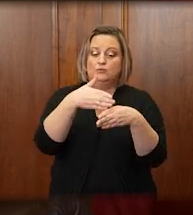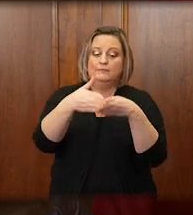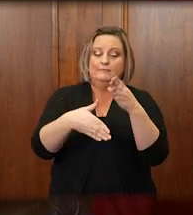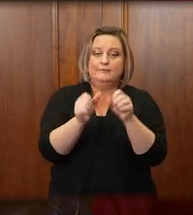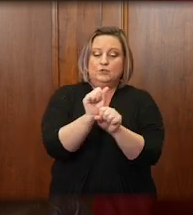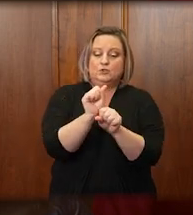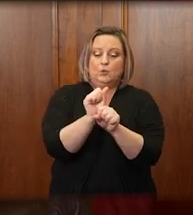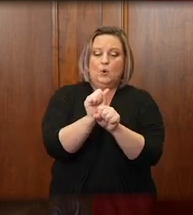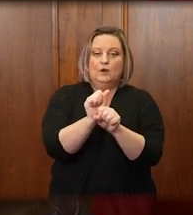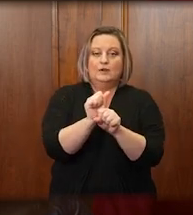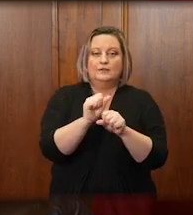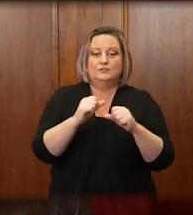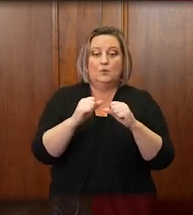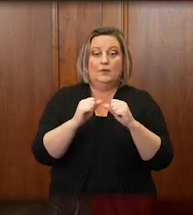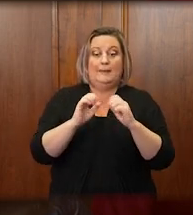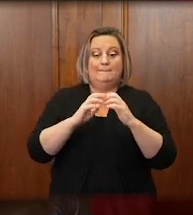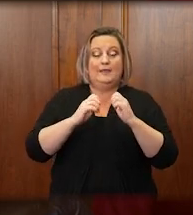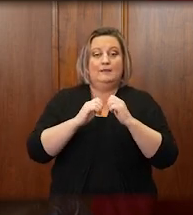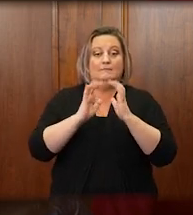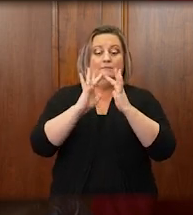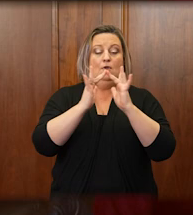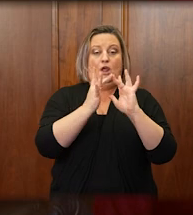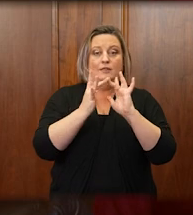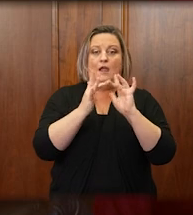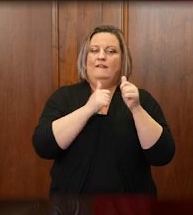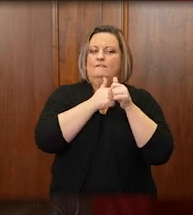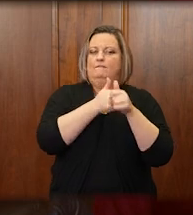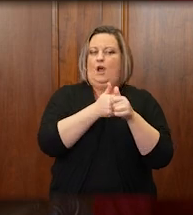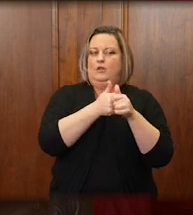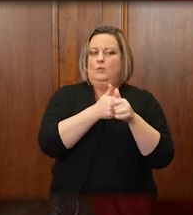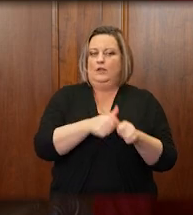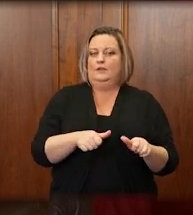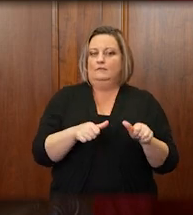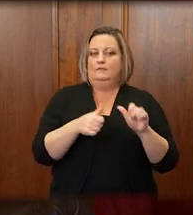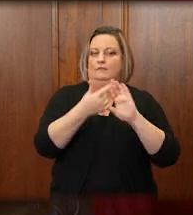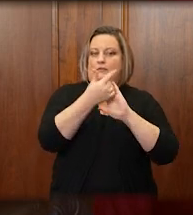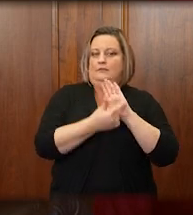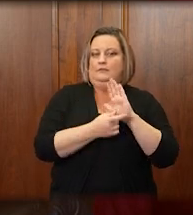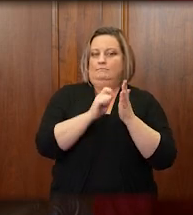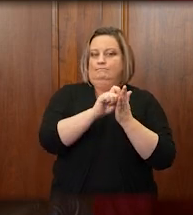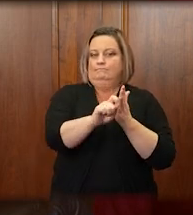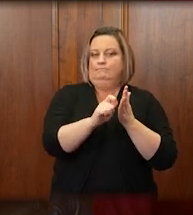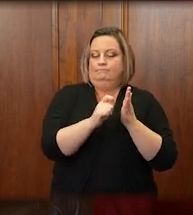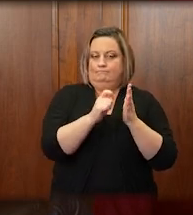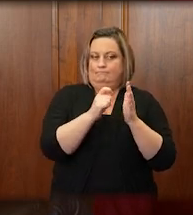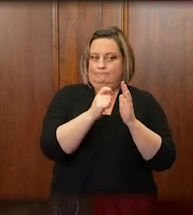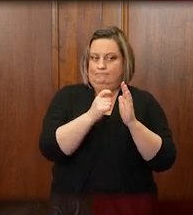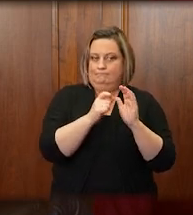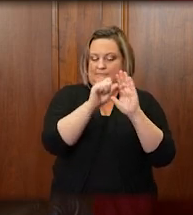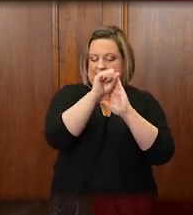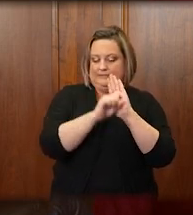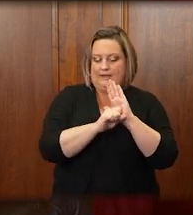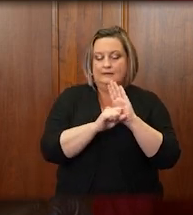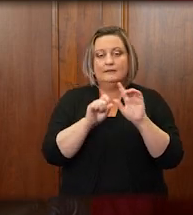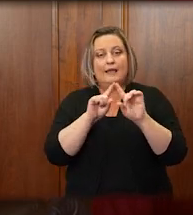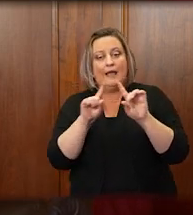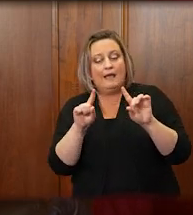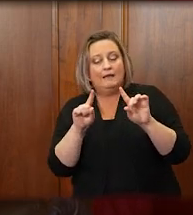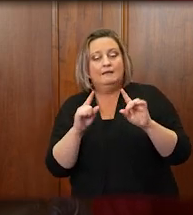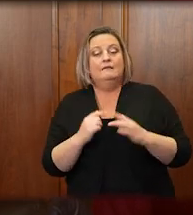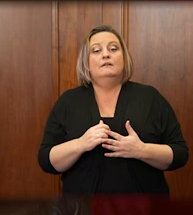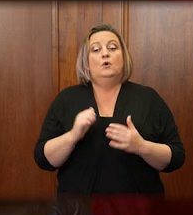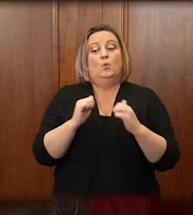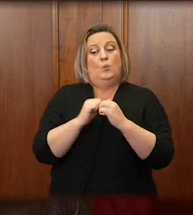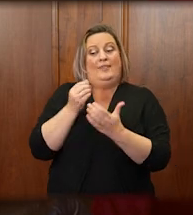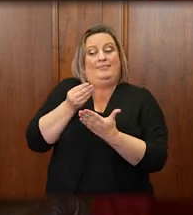bring the Chancery Court online within the time frames required by statute. However, in light of the financial issues facing the